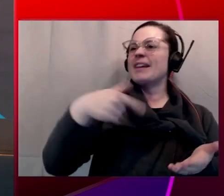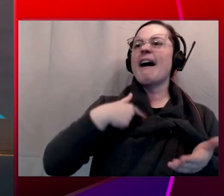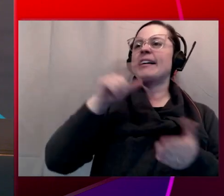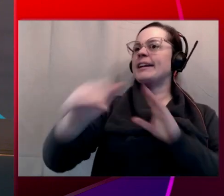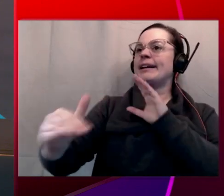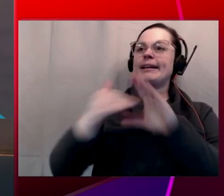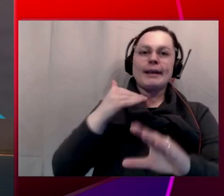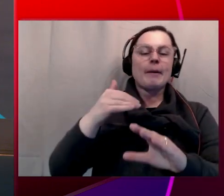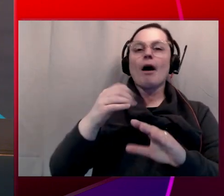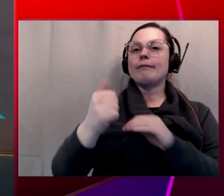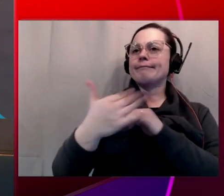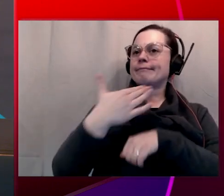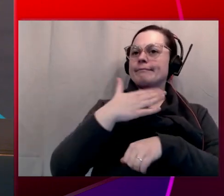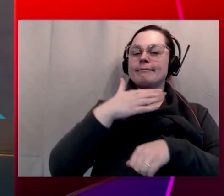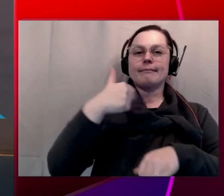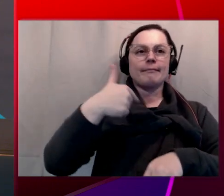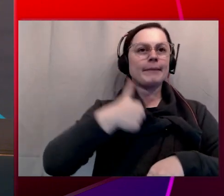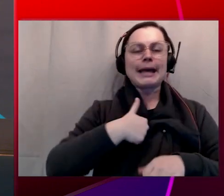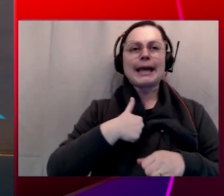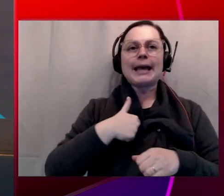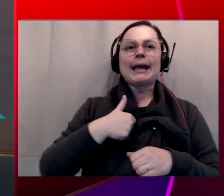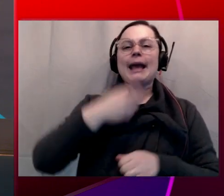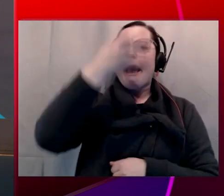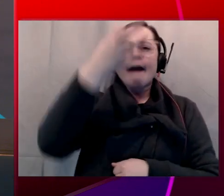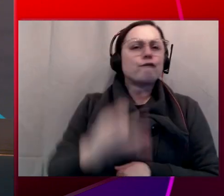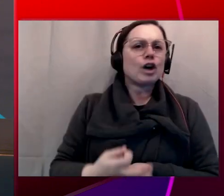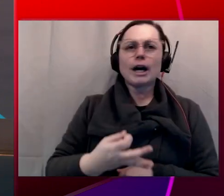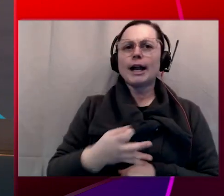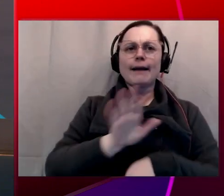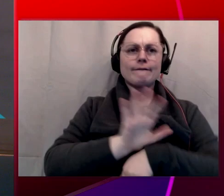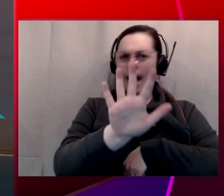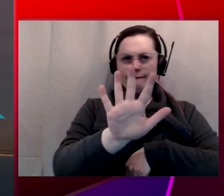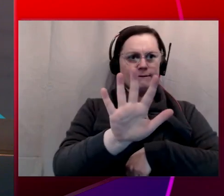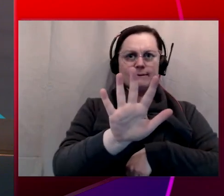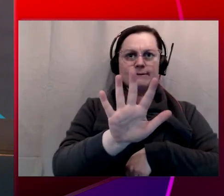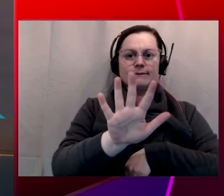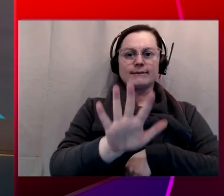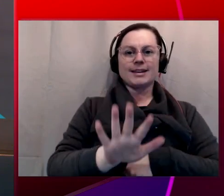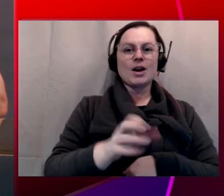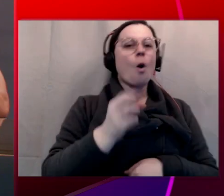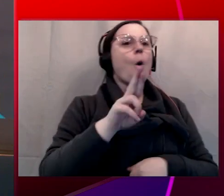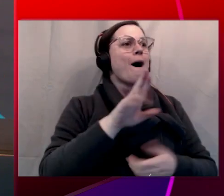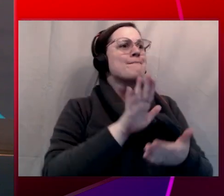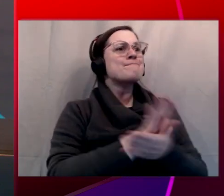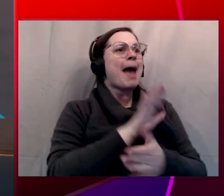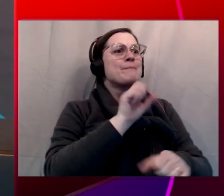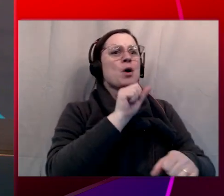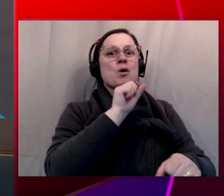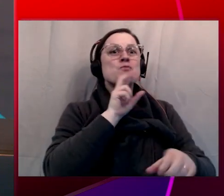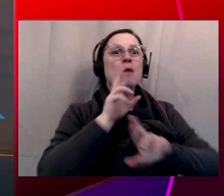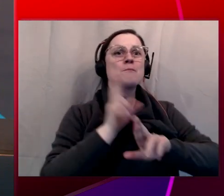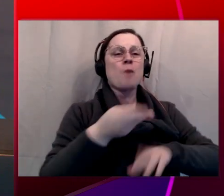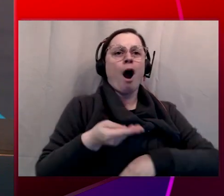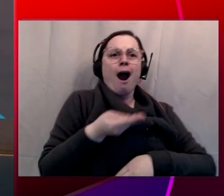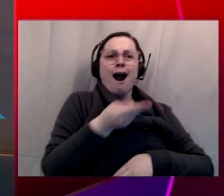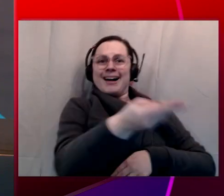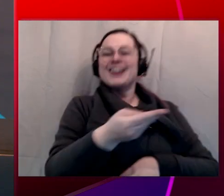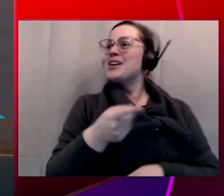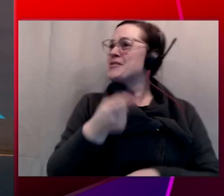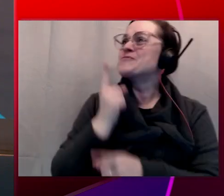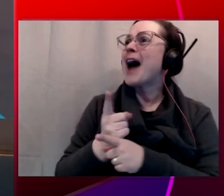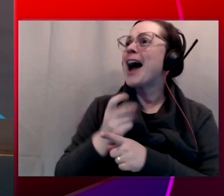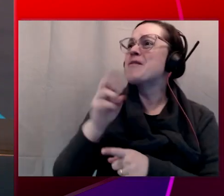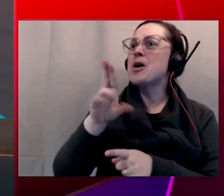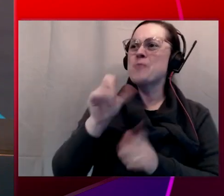to my inbox. Yeah. You know, every Friday at five o'clock. I know... paper reports. Yeah, maybe even a paper. They want something